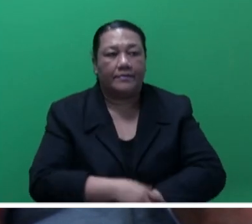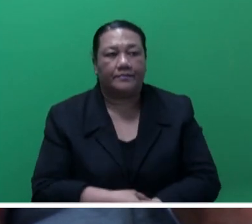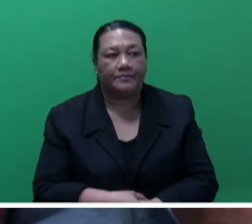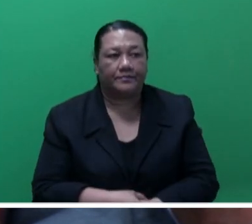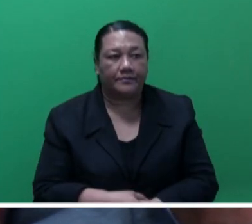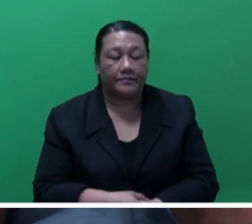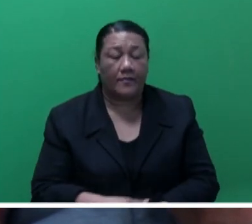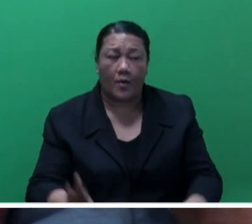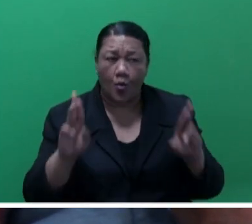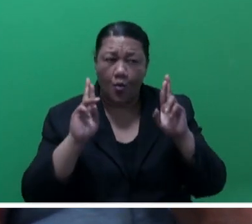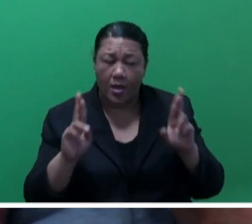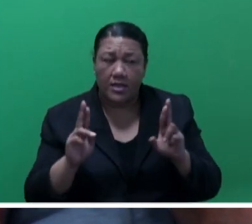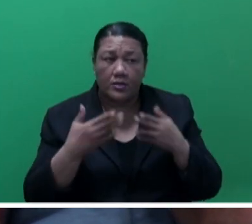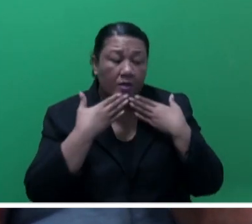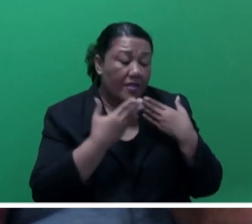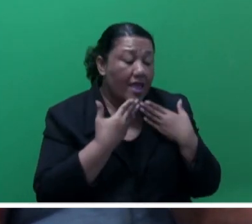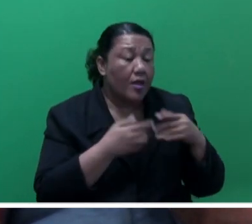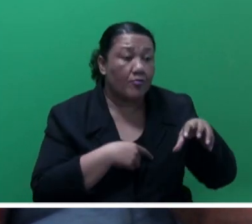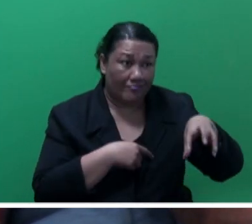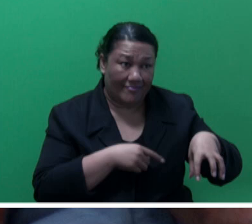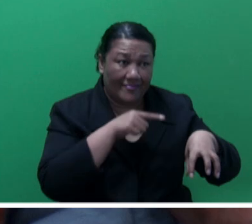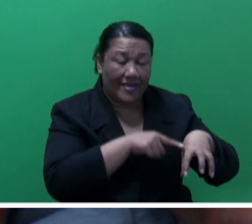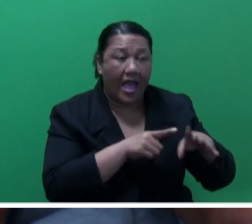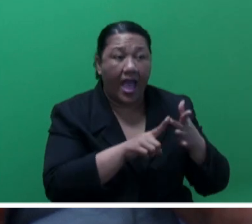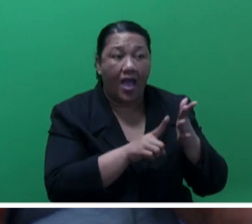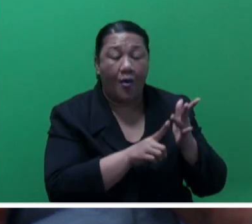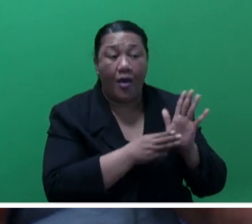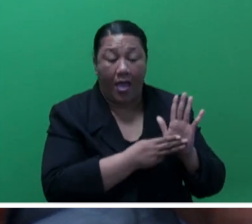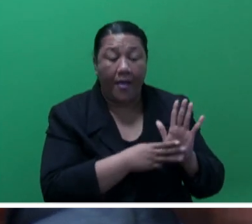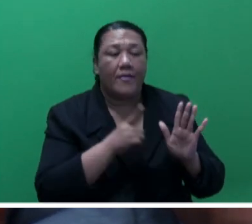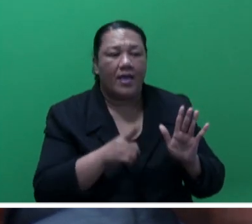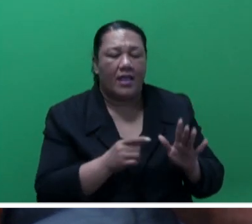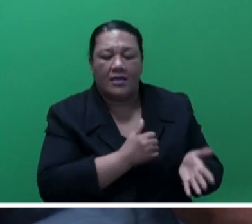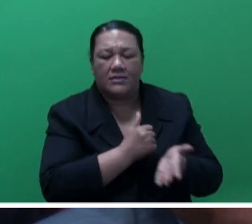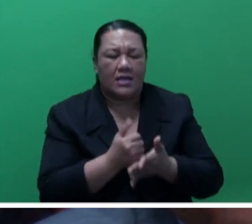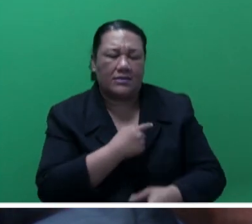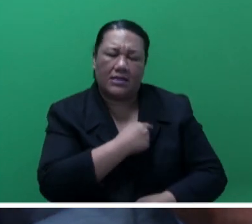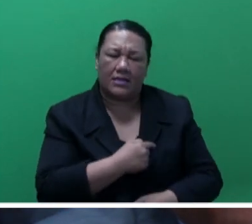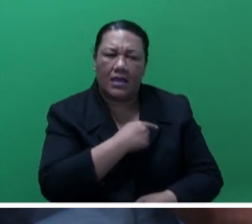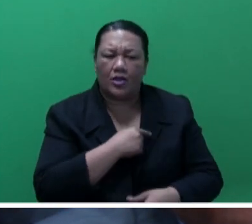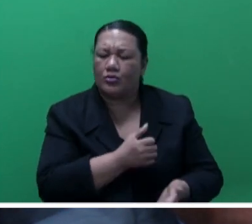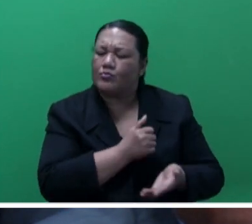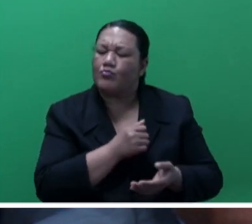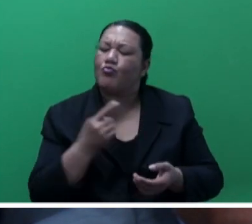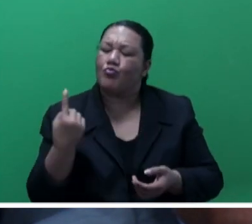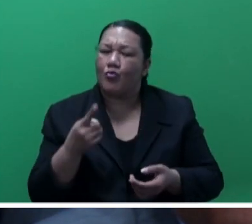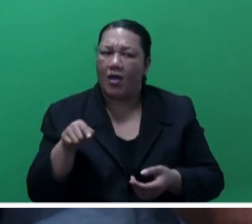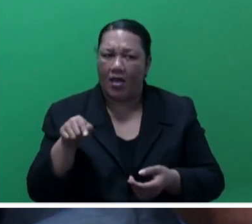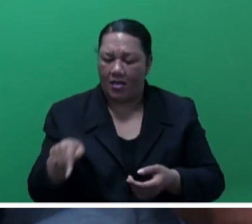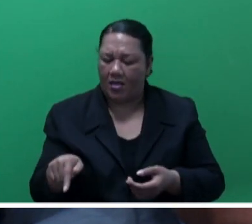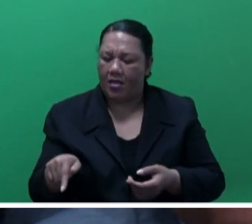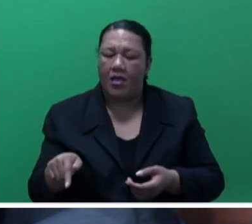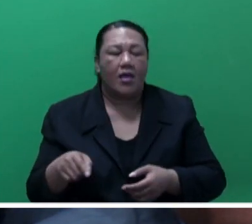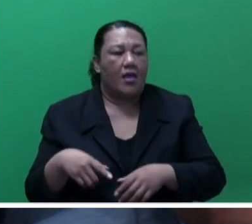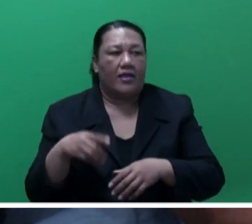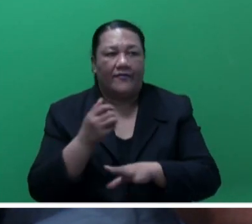I wish to thank the IOM for their assistance and dedication towards the Fiji Government in sharing their experiences and